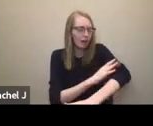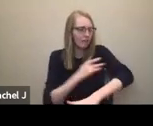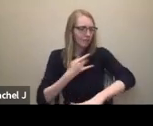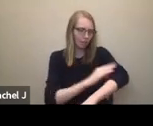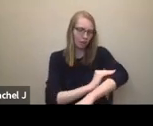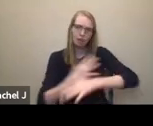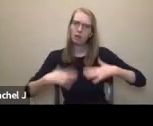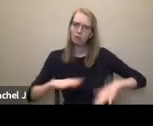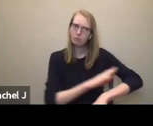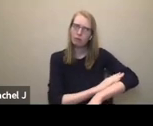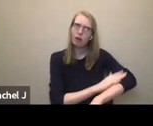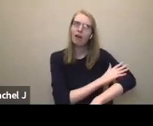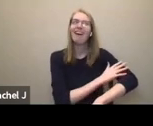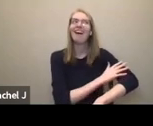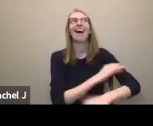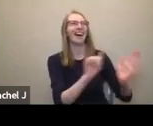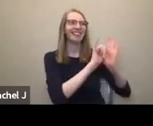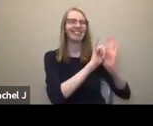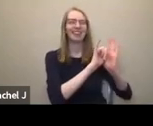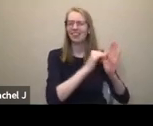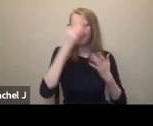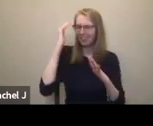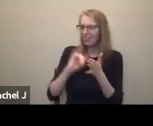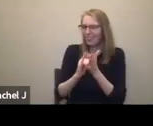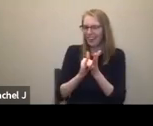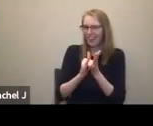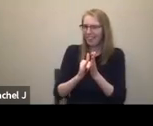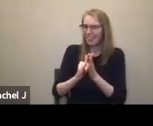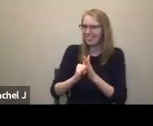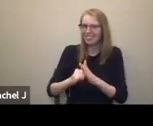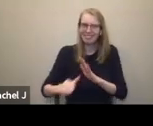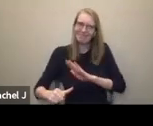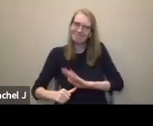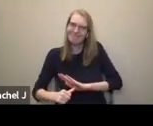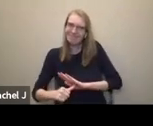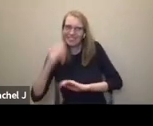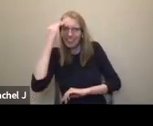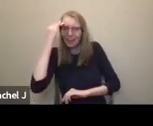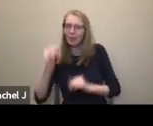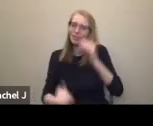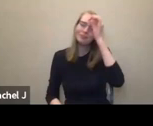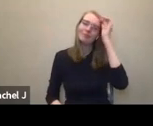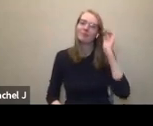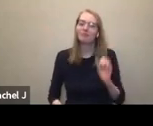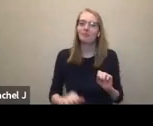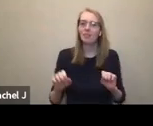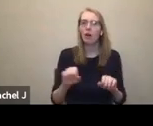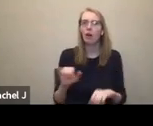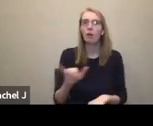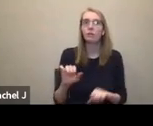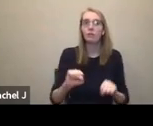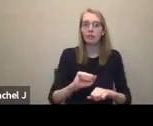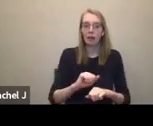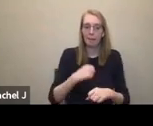called tactile model boxes. So when your set designer builds your scale model of the set, you can ask them to do it twice. So you have one that you